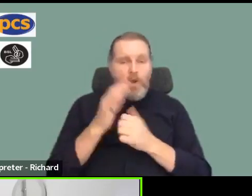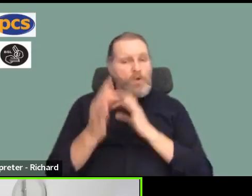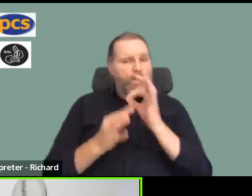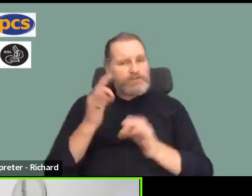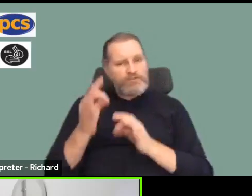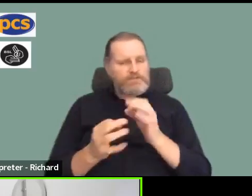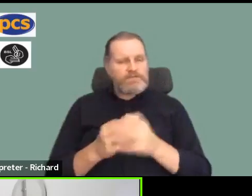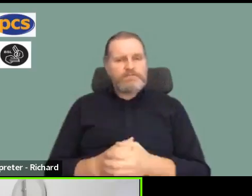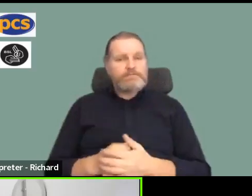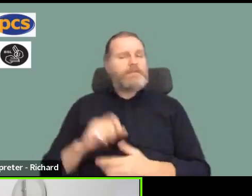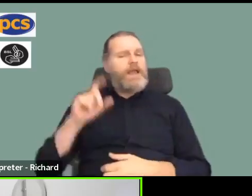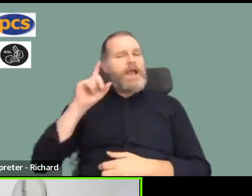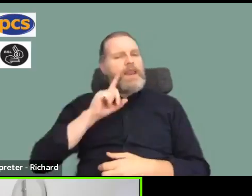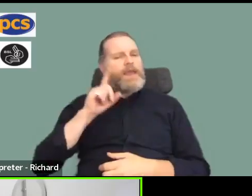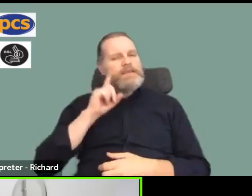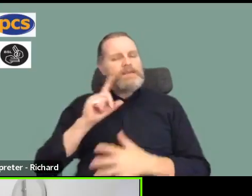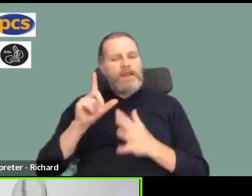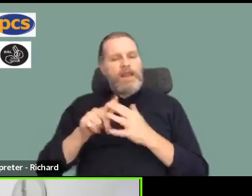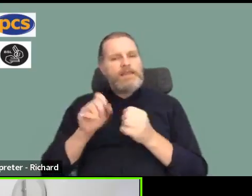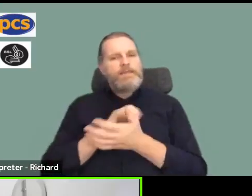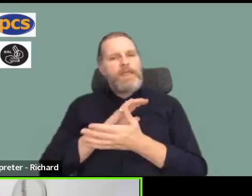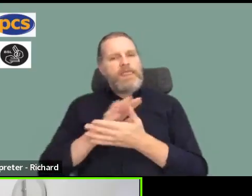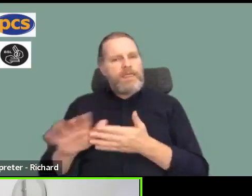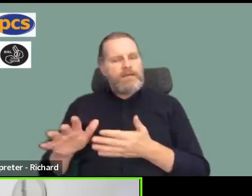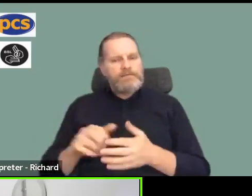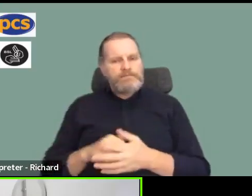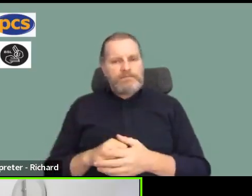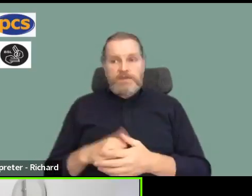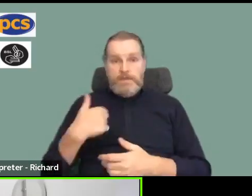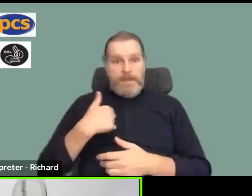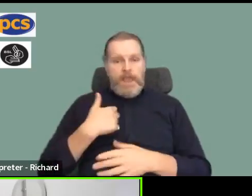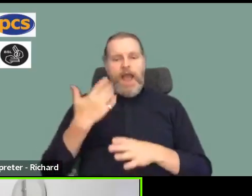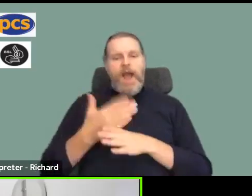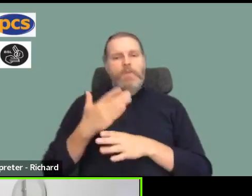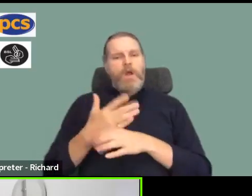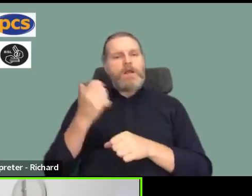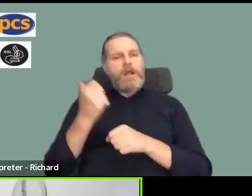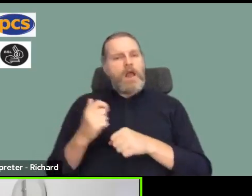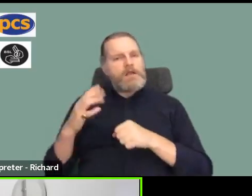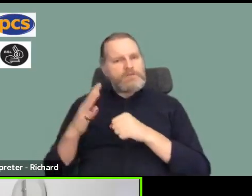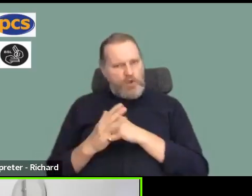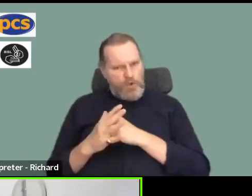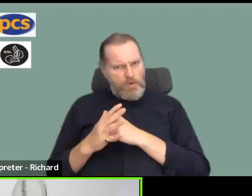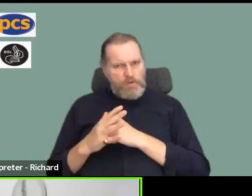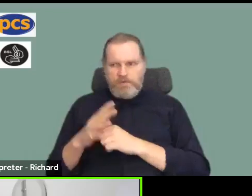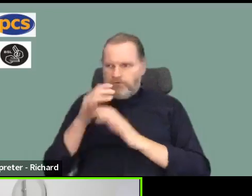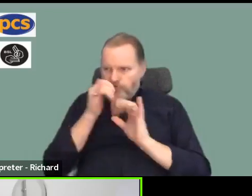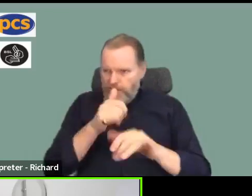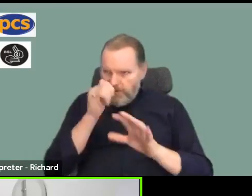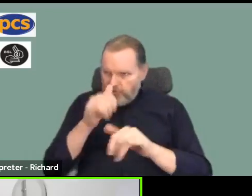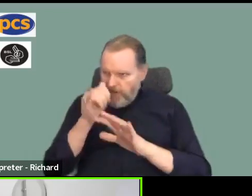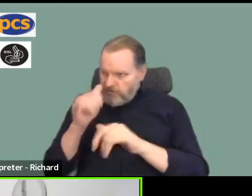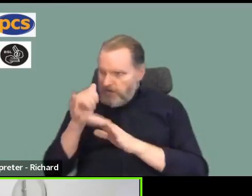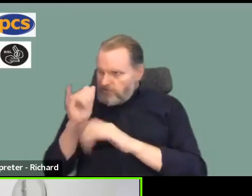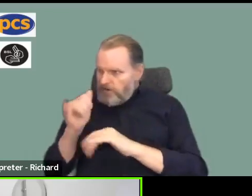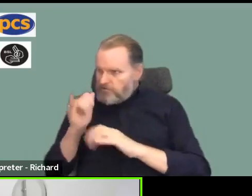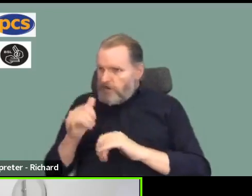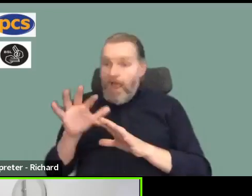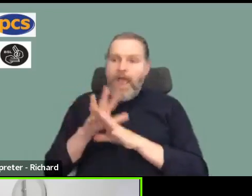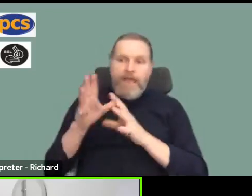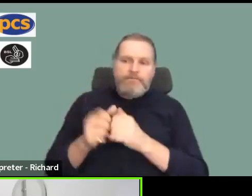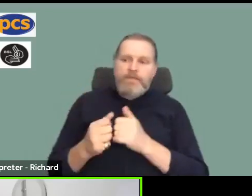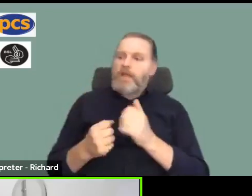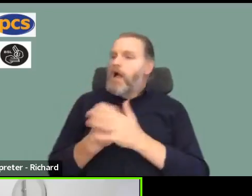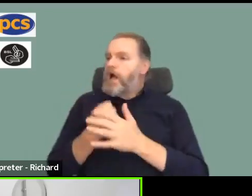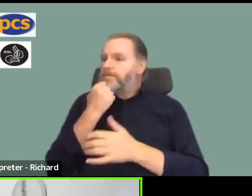says, myself and the other reps working really hard in Glasgow, engaging with members and checking that all contact details are up to date. Well